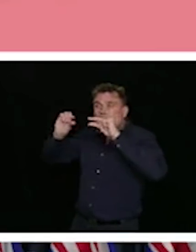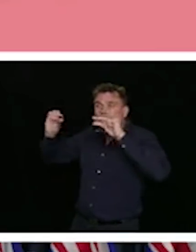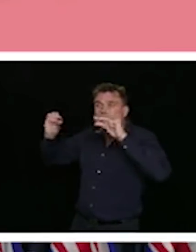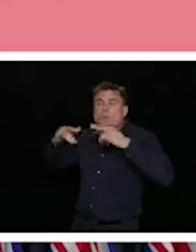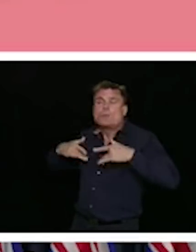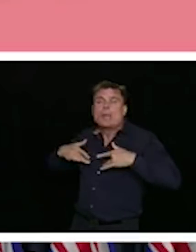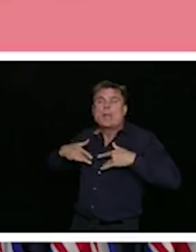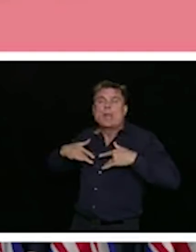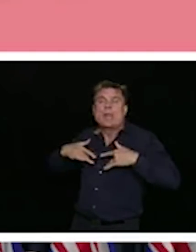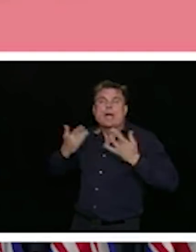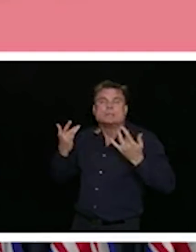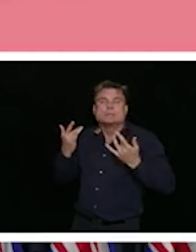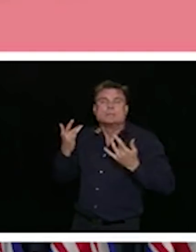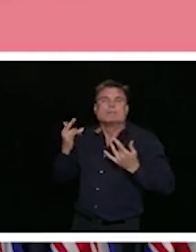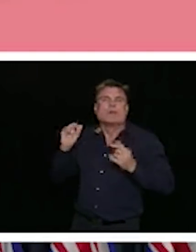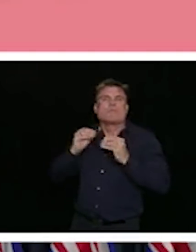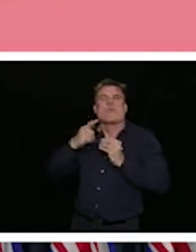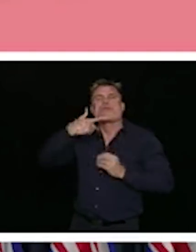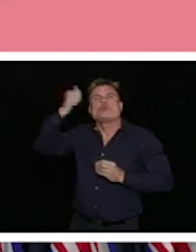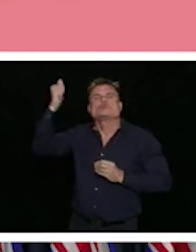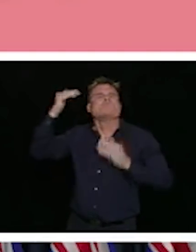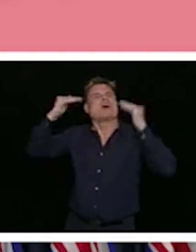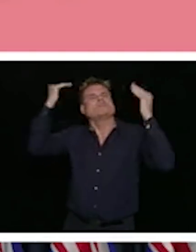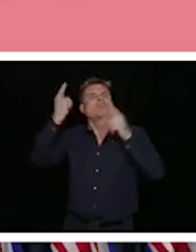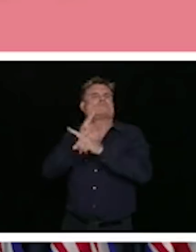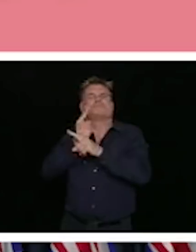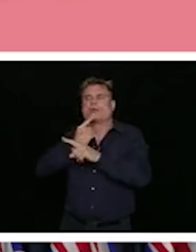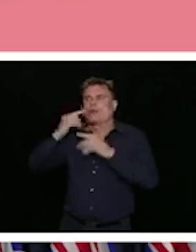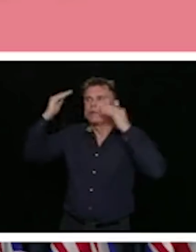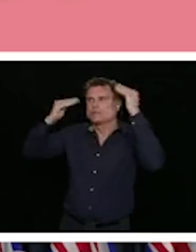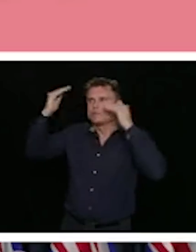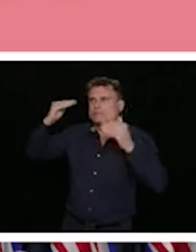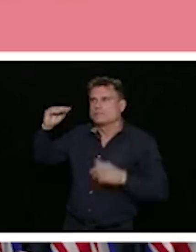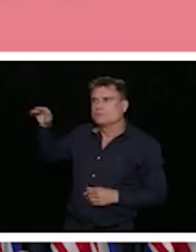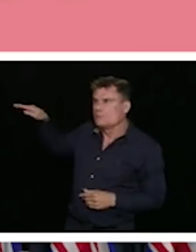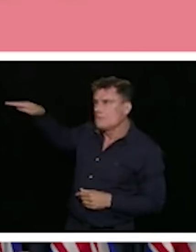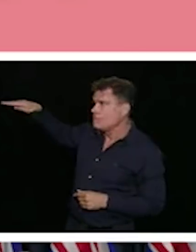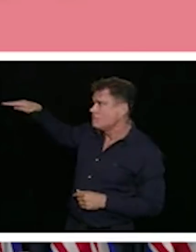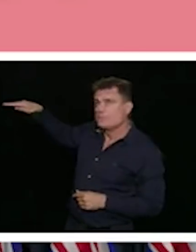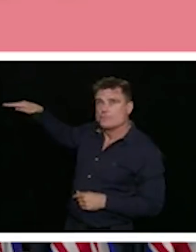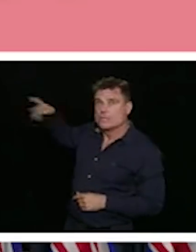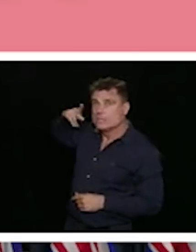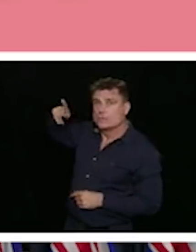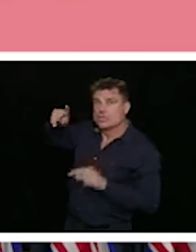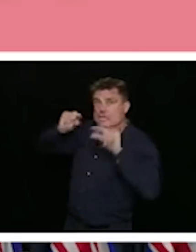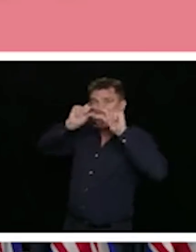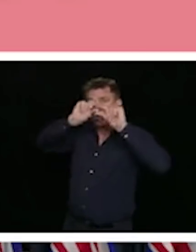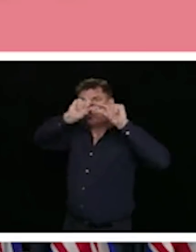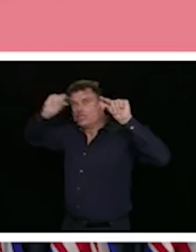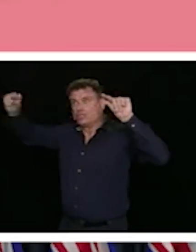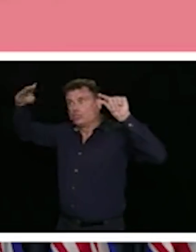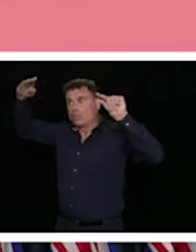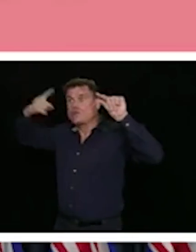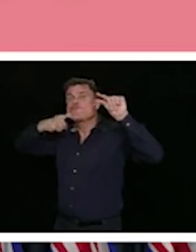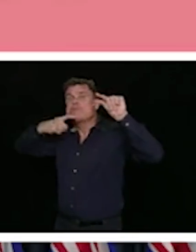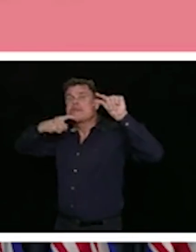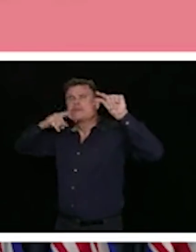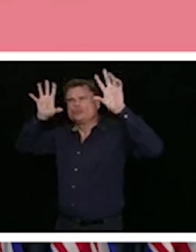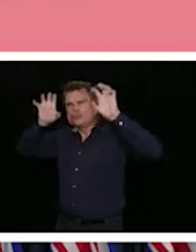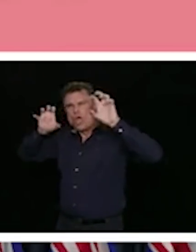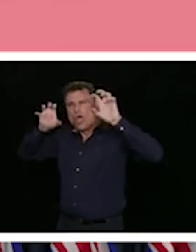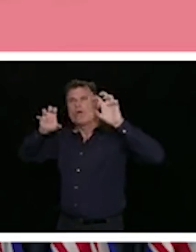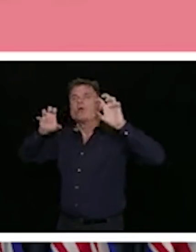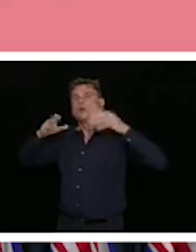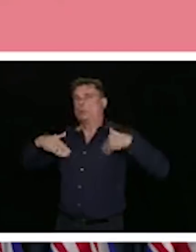adults. And this may in part be because the pandemic has impacted many of the occupations that they work in. So people who